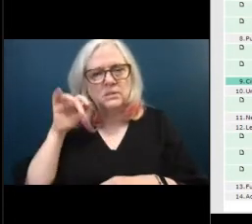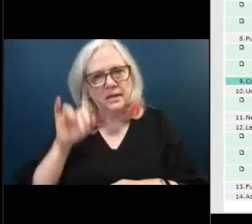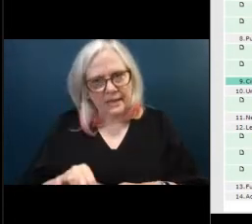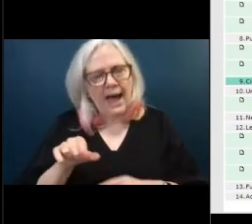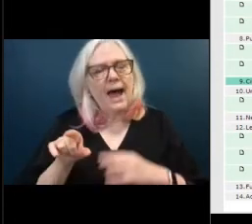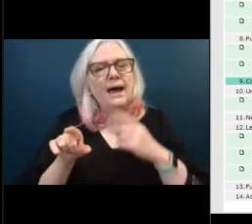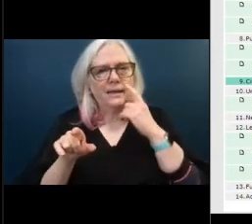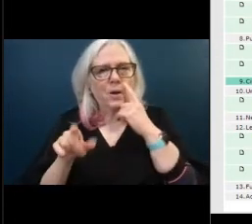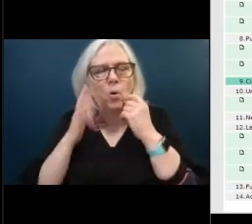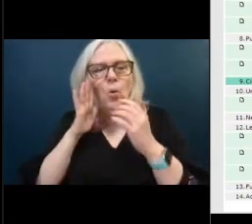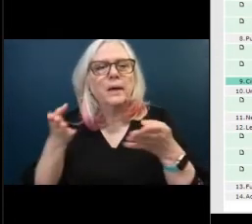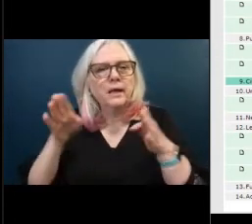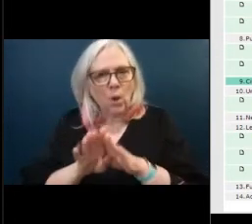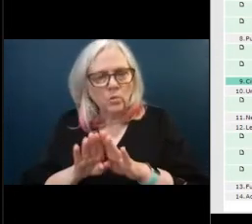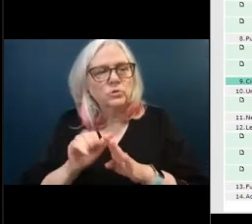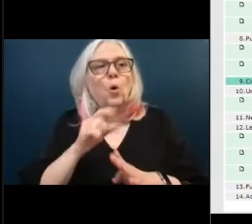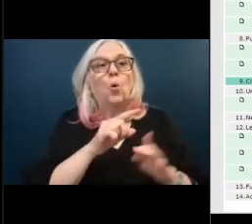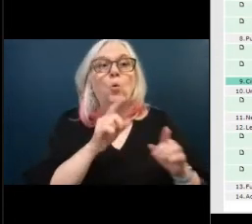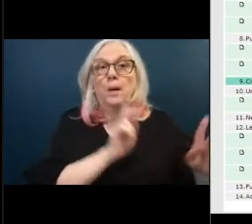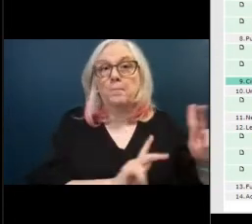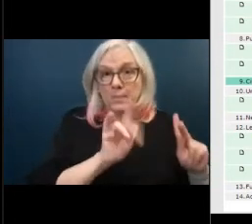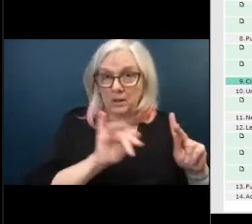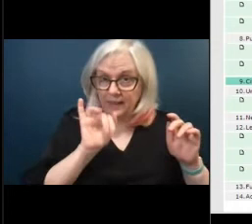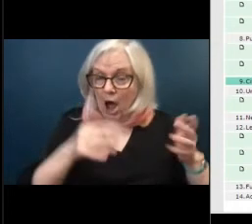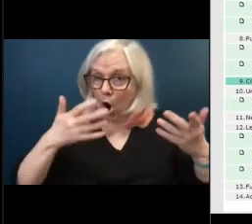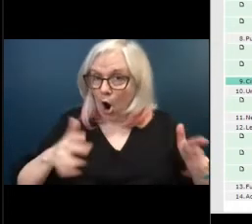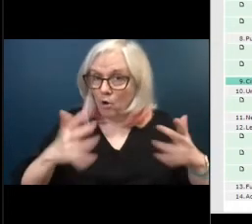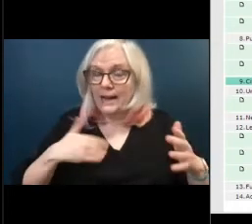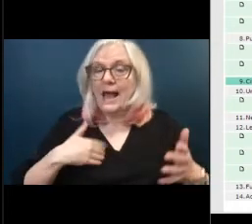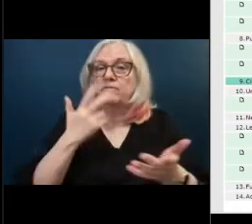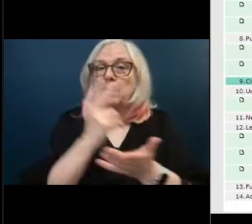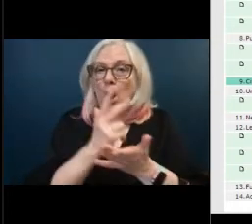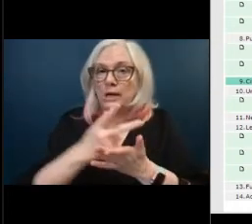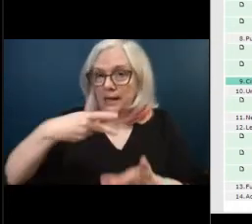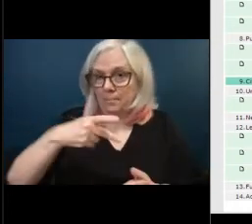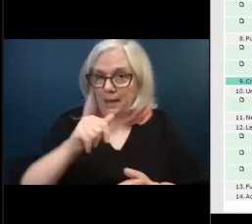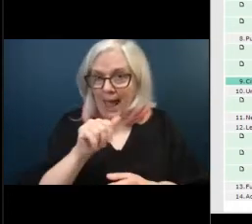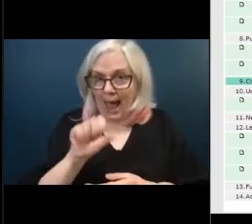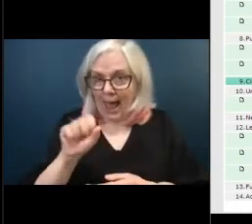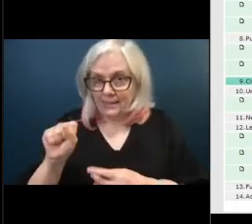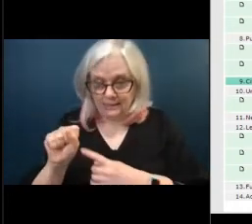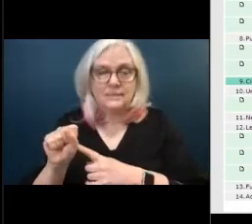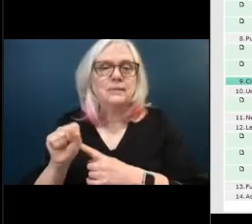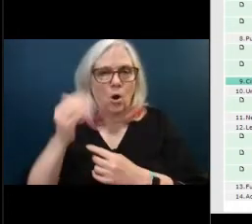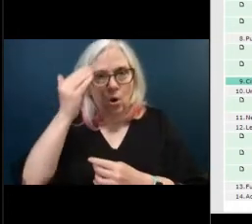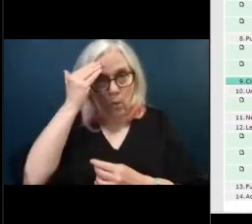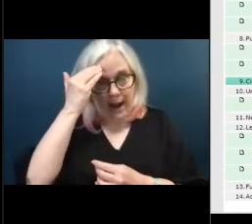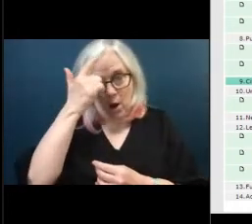the parking passes are aware that there's going to be a closure so they know it's coming um so we did that ahead of time